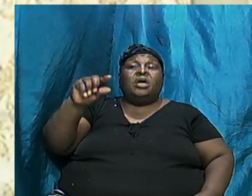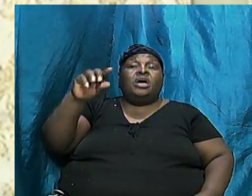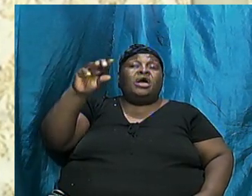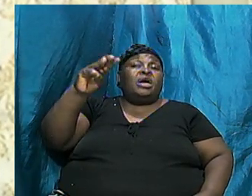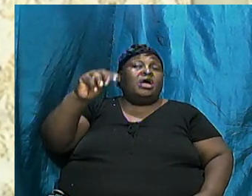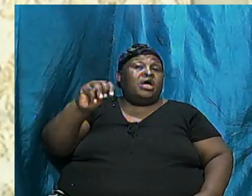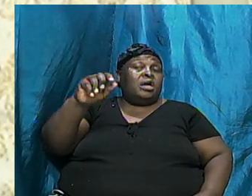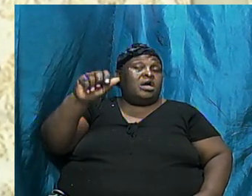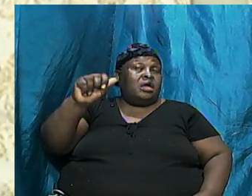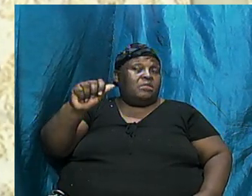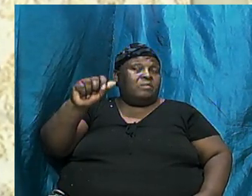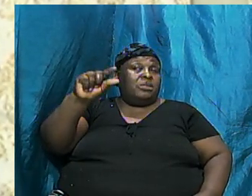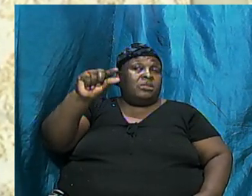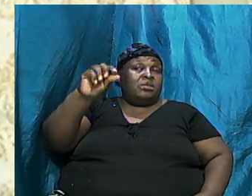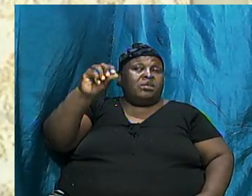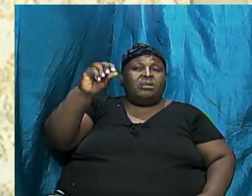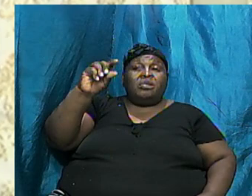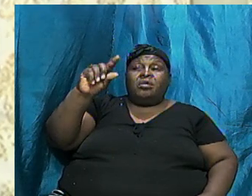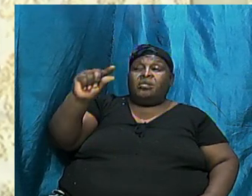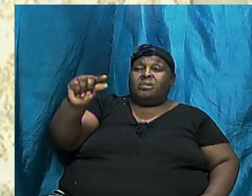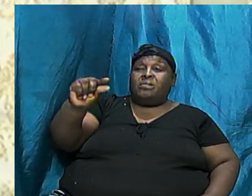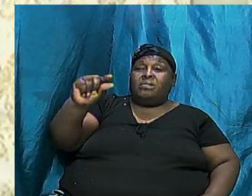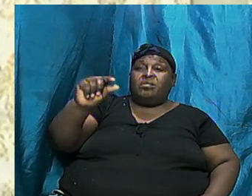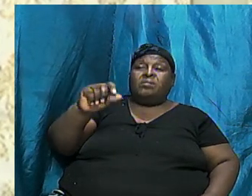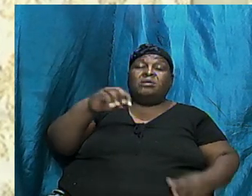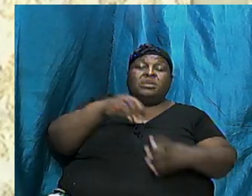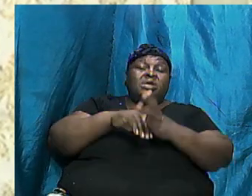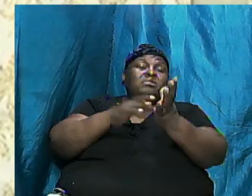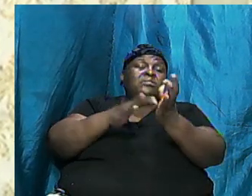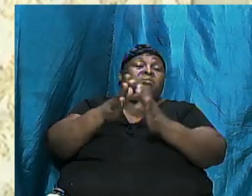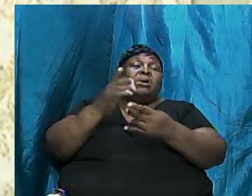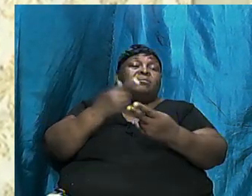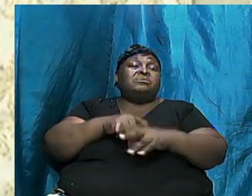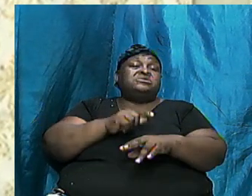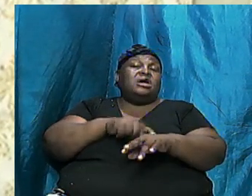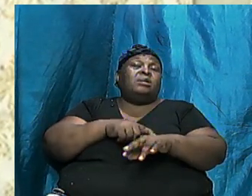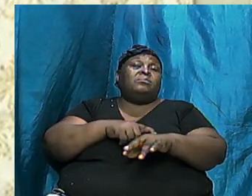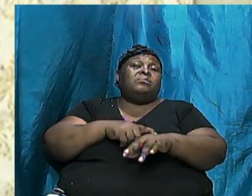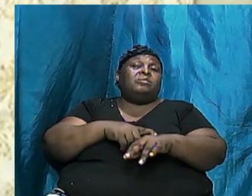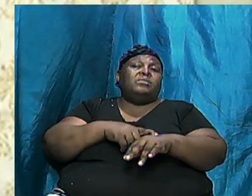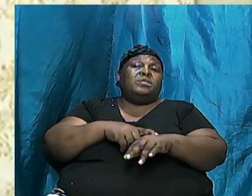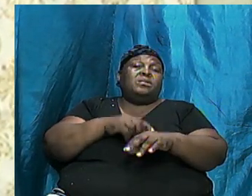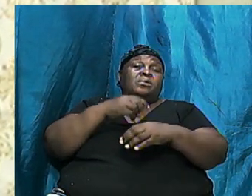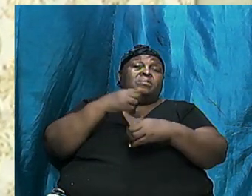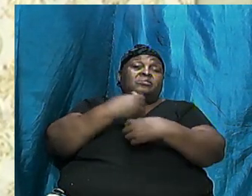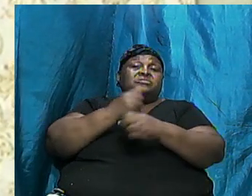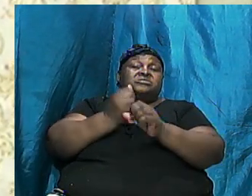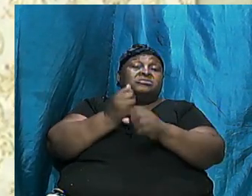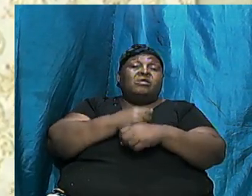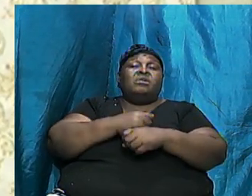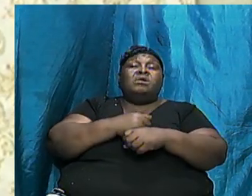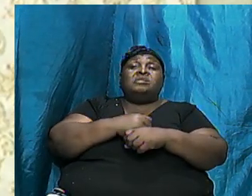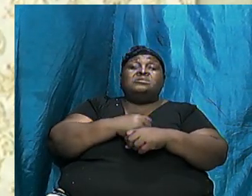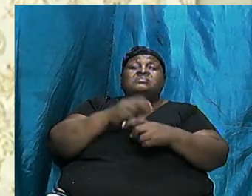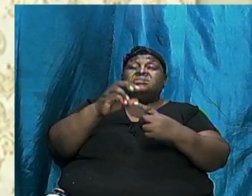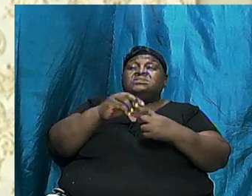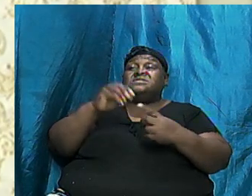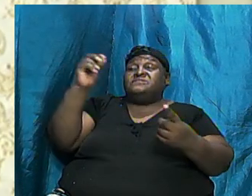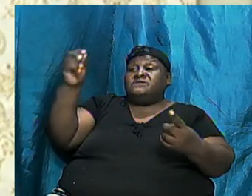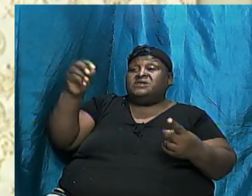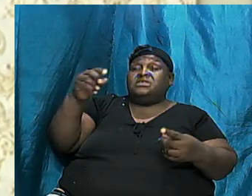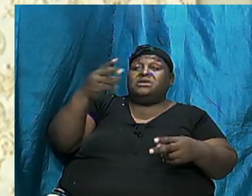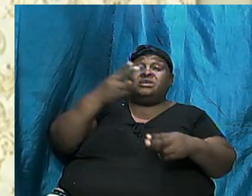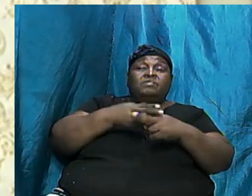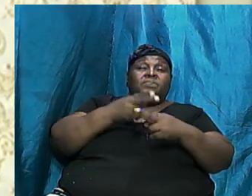who these people that in Bible times were called specific names and it is only in